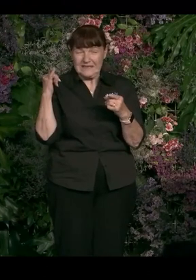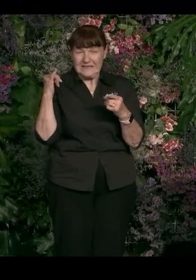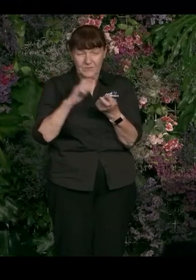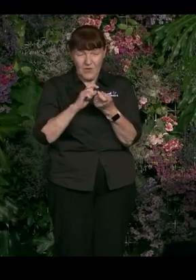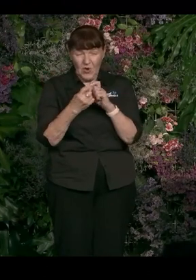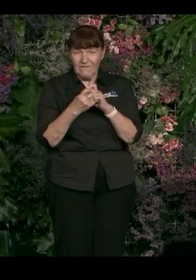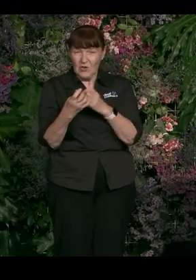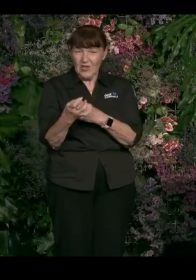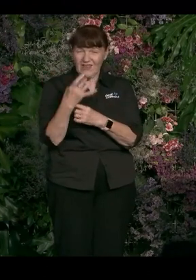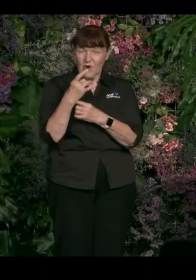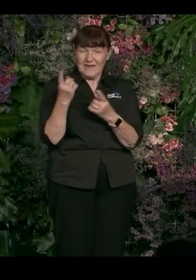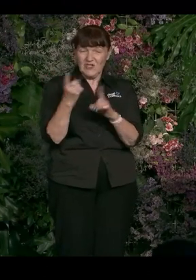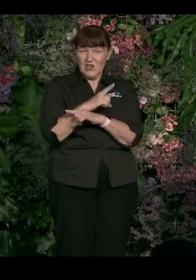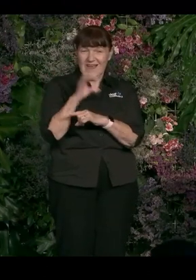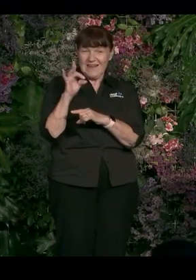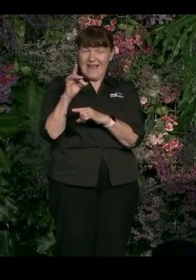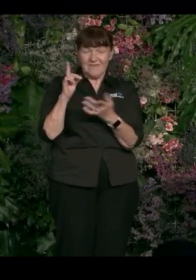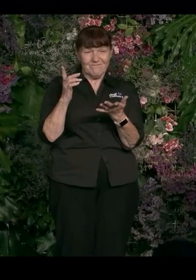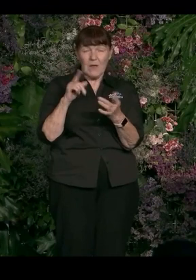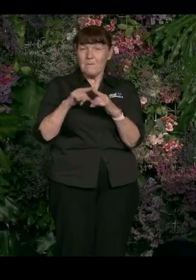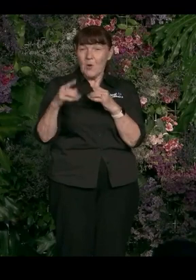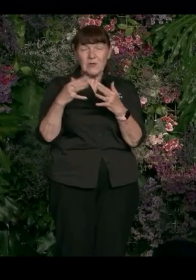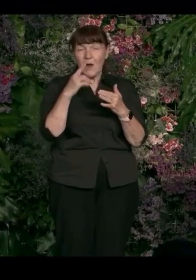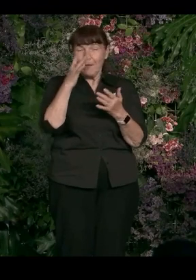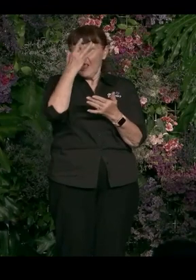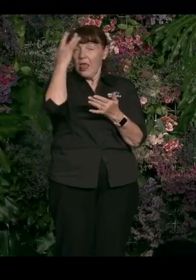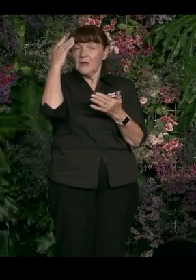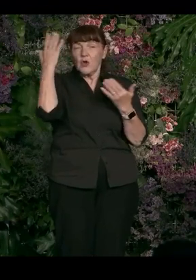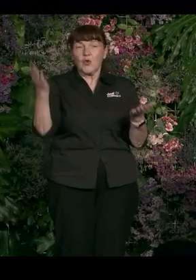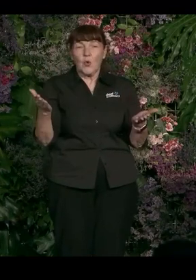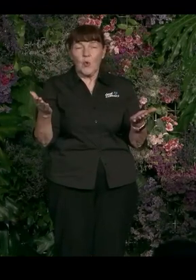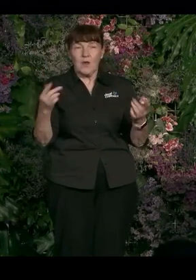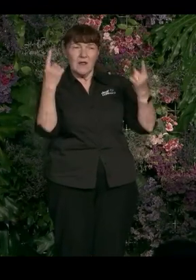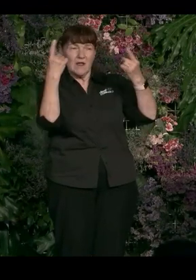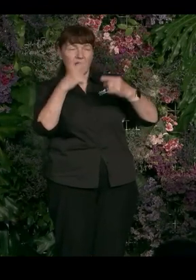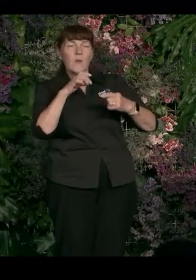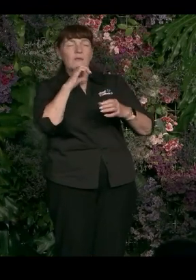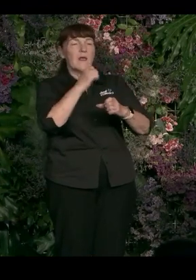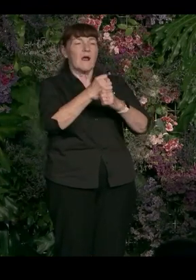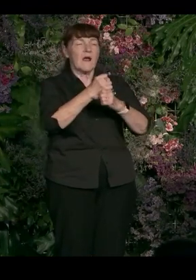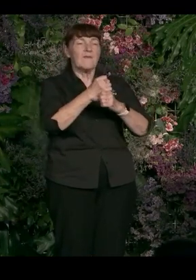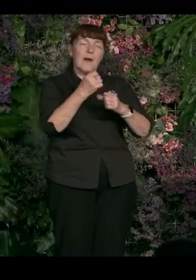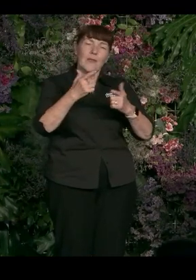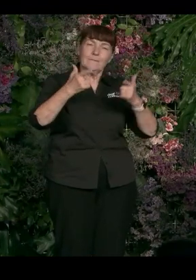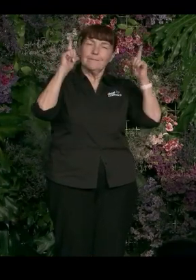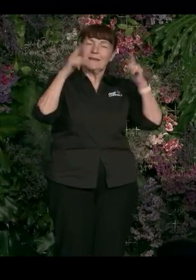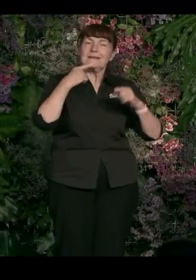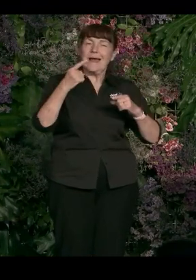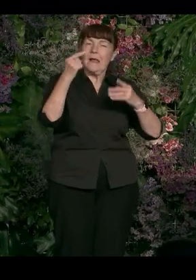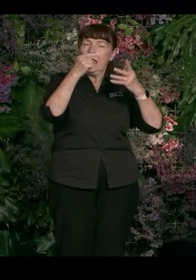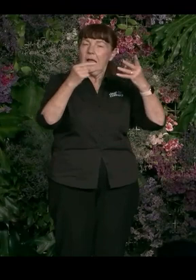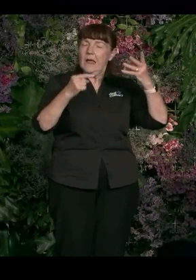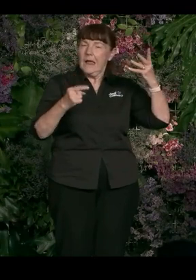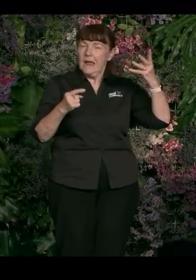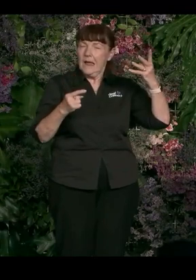in 36 of those states. Most Americans don't know that. We also rank them on what their governor says, what their state senate says, all of those sort of pieces,